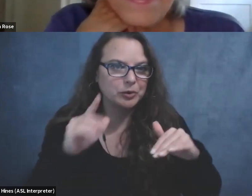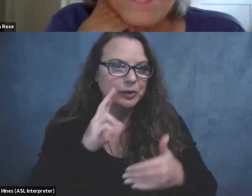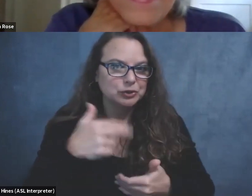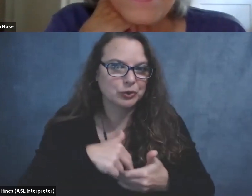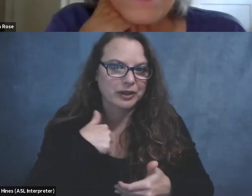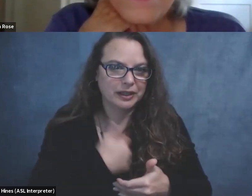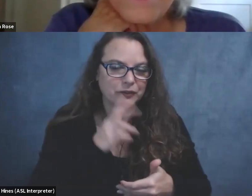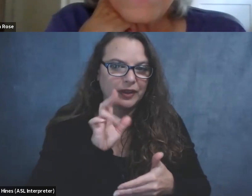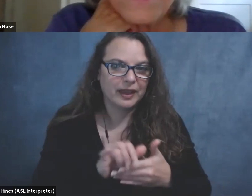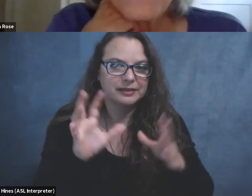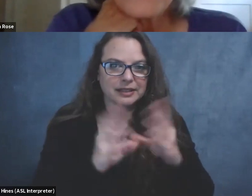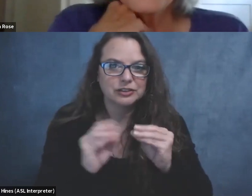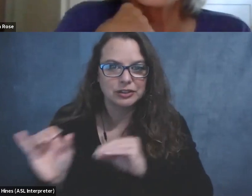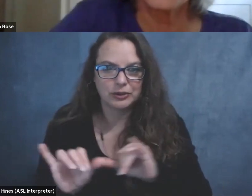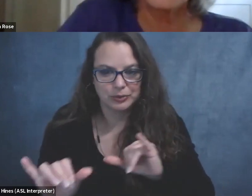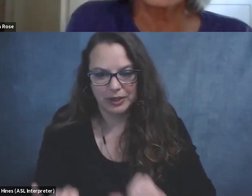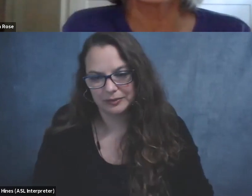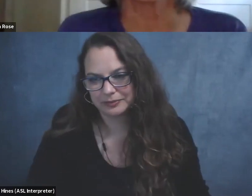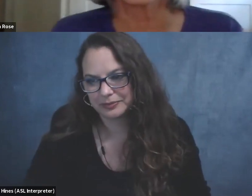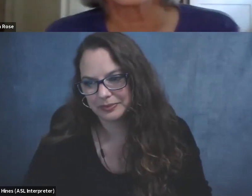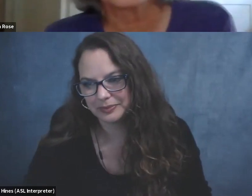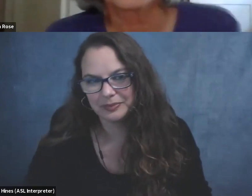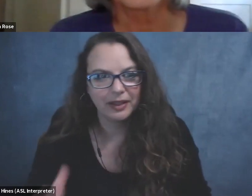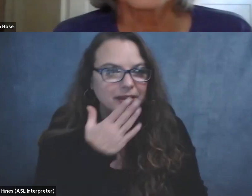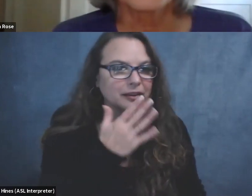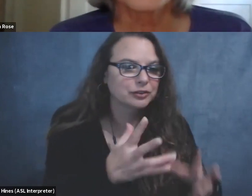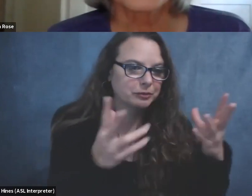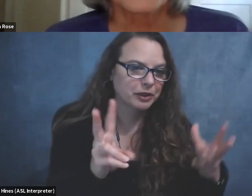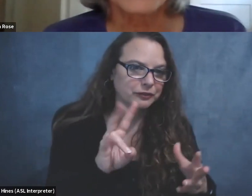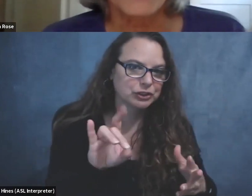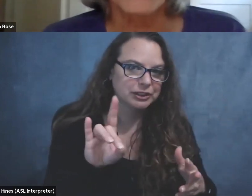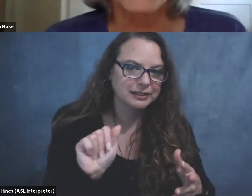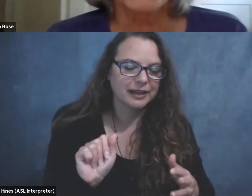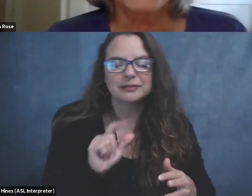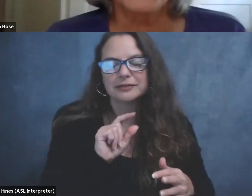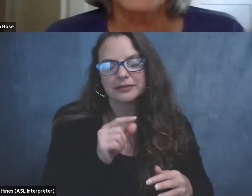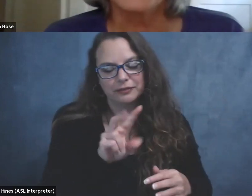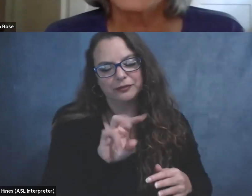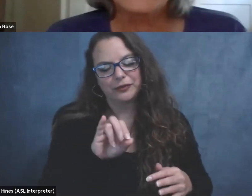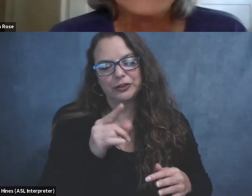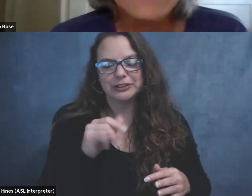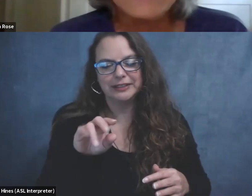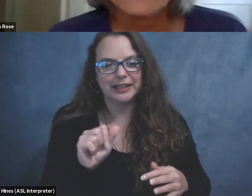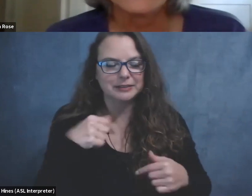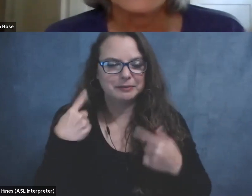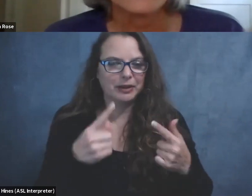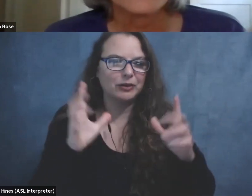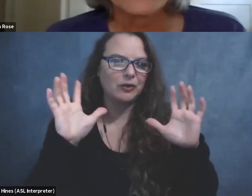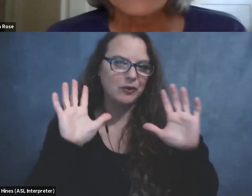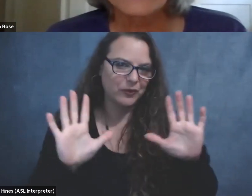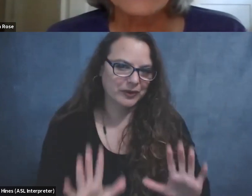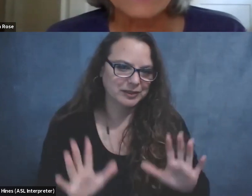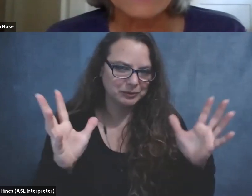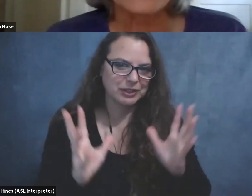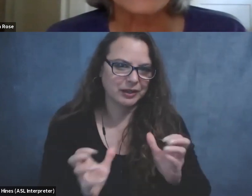for that session as well. Thanks so much, Virginia. It's been really awesome chatting with you. Um, I'm really